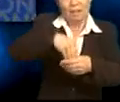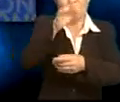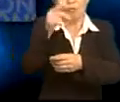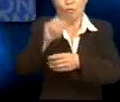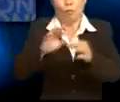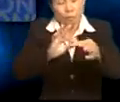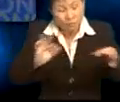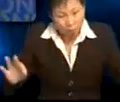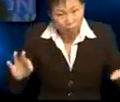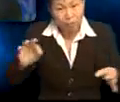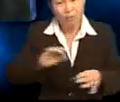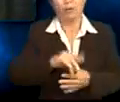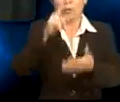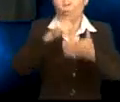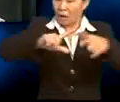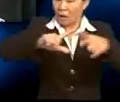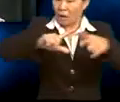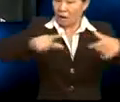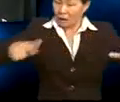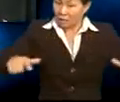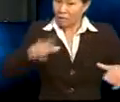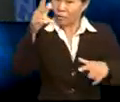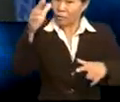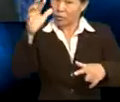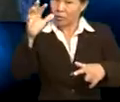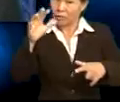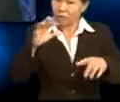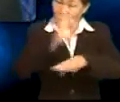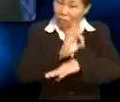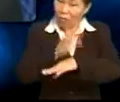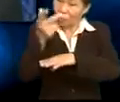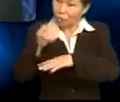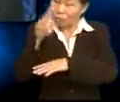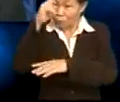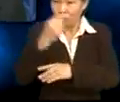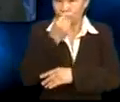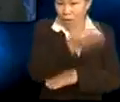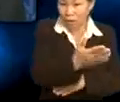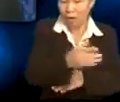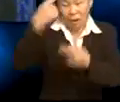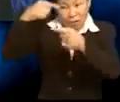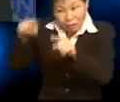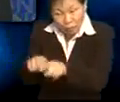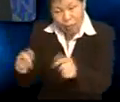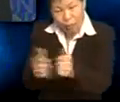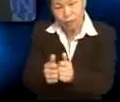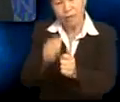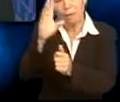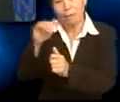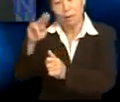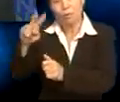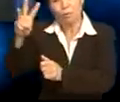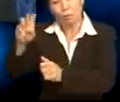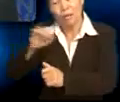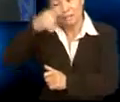And Yasmin, what language function was Ramu trying to get across? Well, Ramu was agreeing with what Mingwe said.